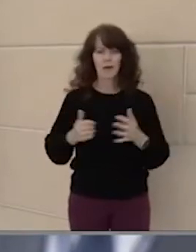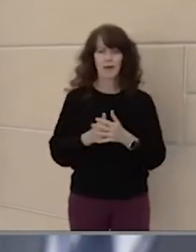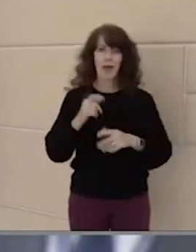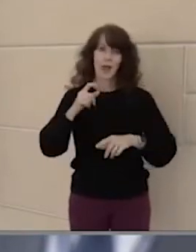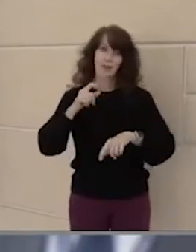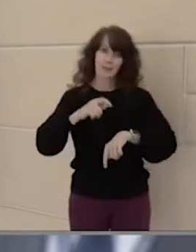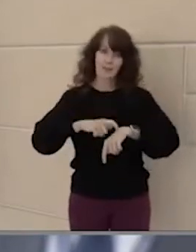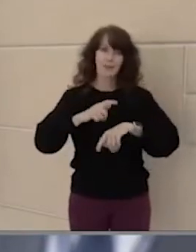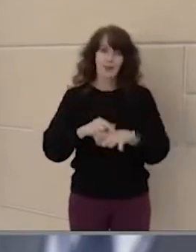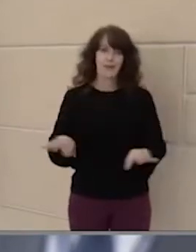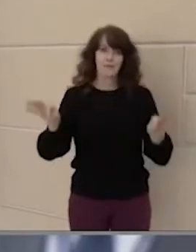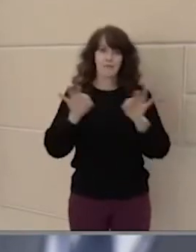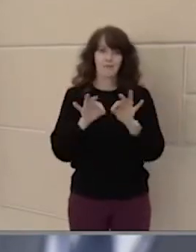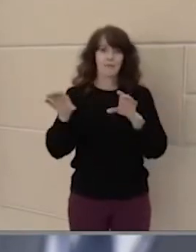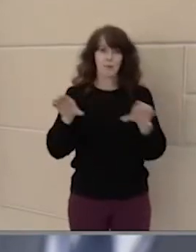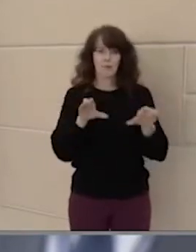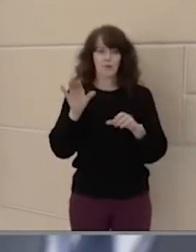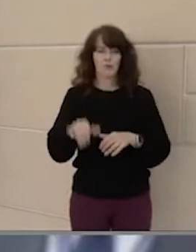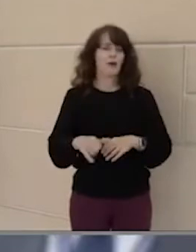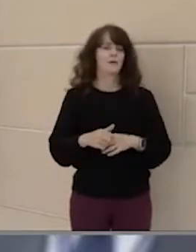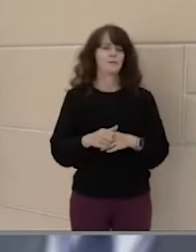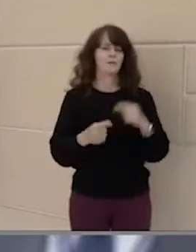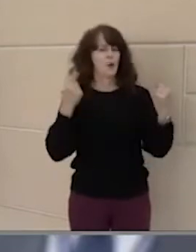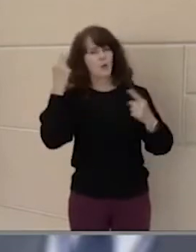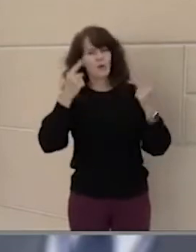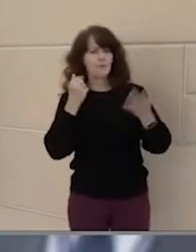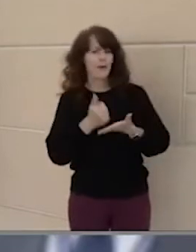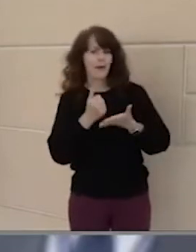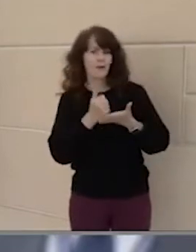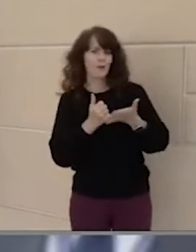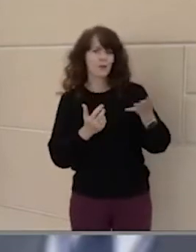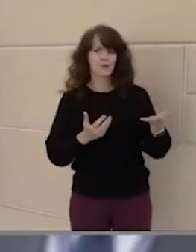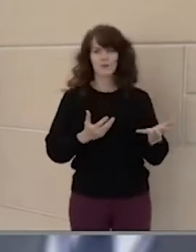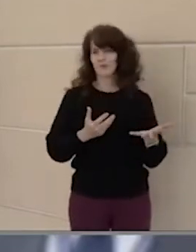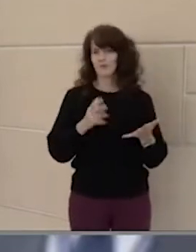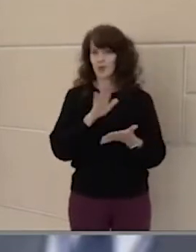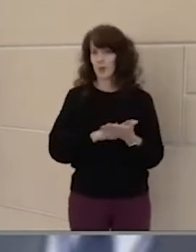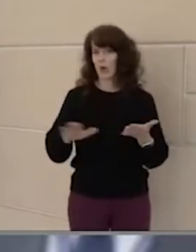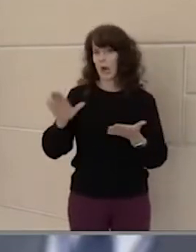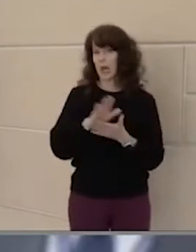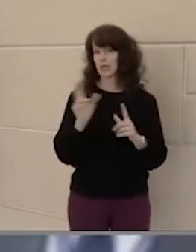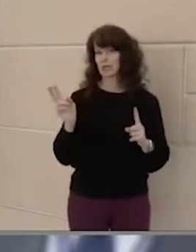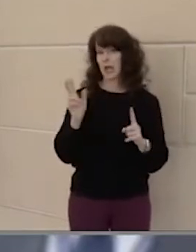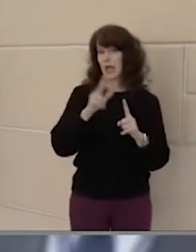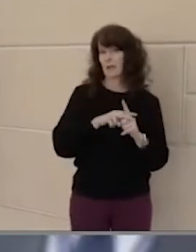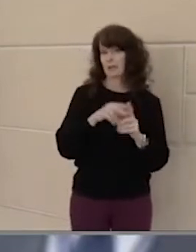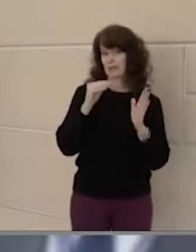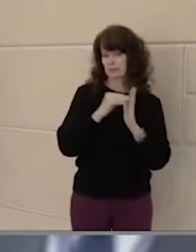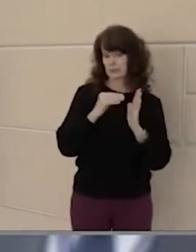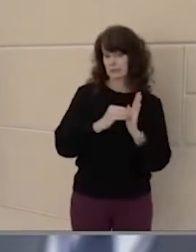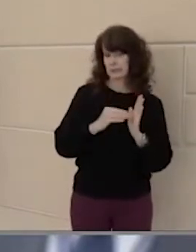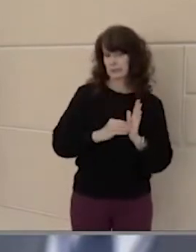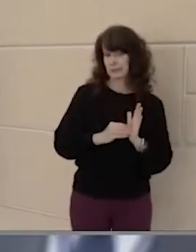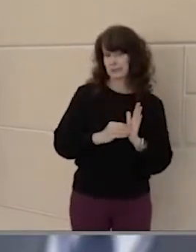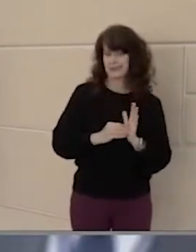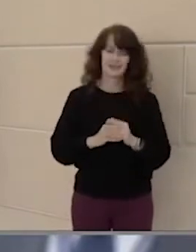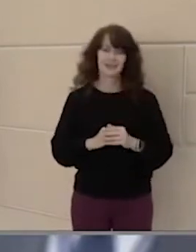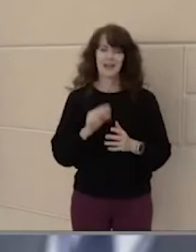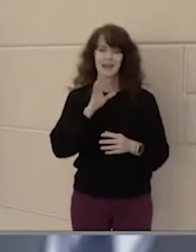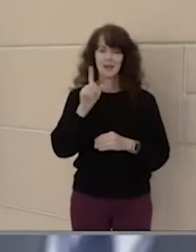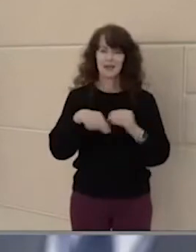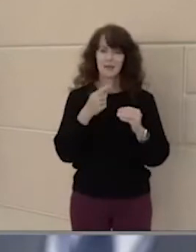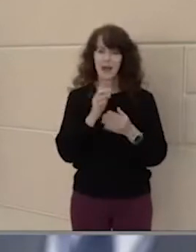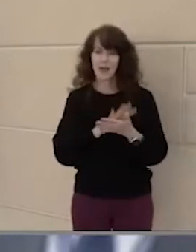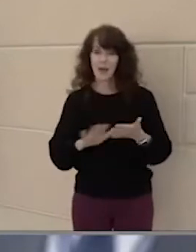time to do it. I wonder if that helped you on your college applications. And speaking of